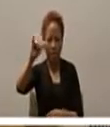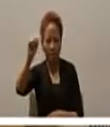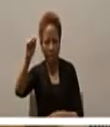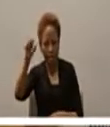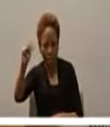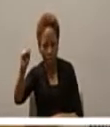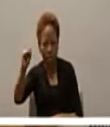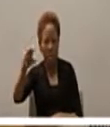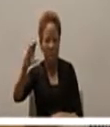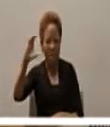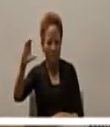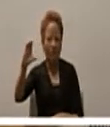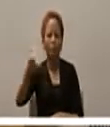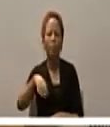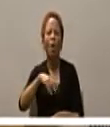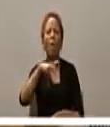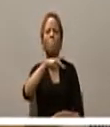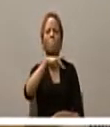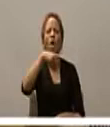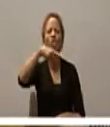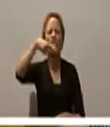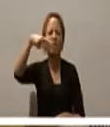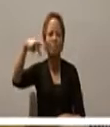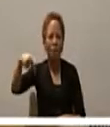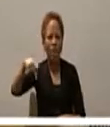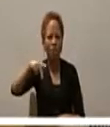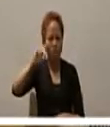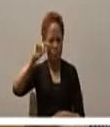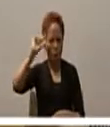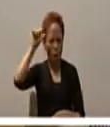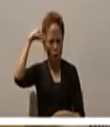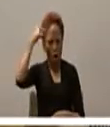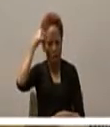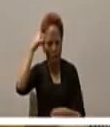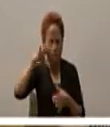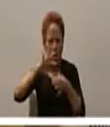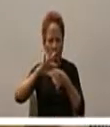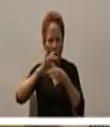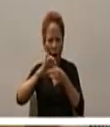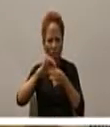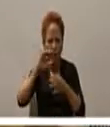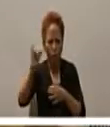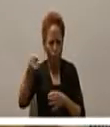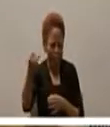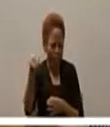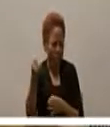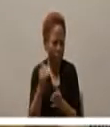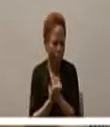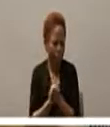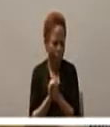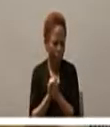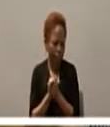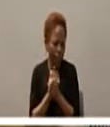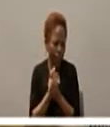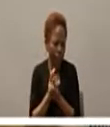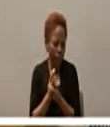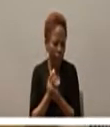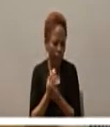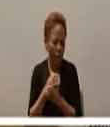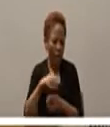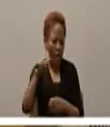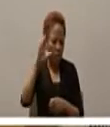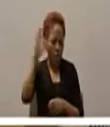was governor of Judea Herod tetrarch of Galilee his brother Philip tetrarch of the lands of